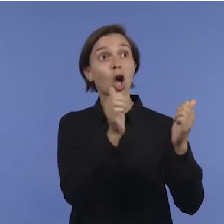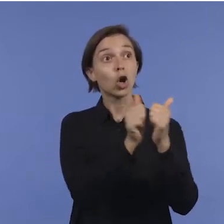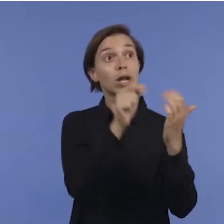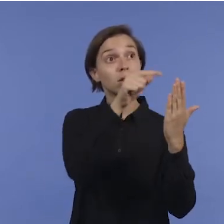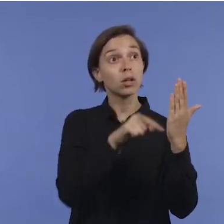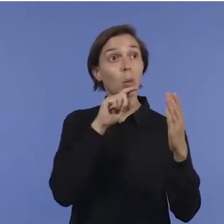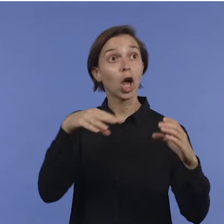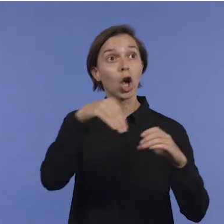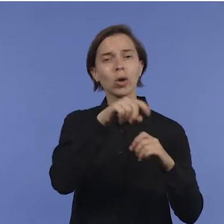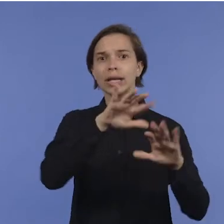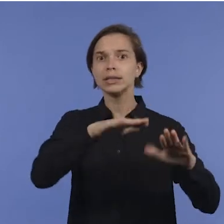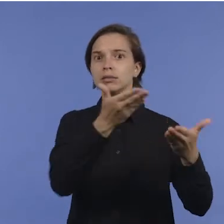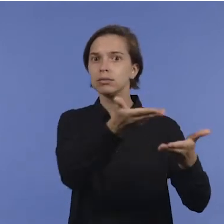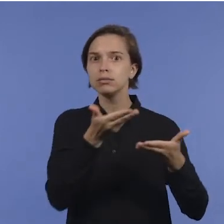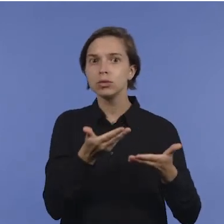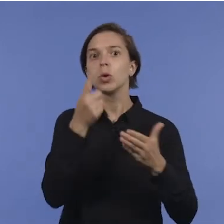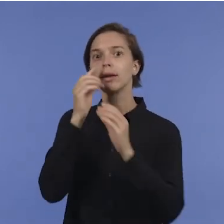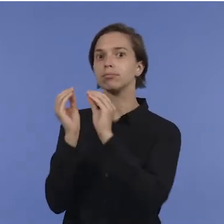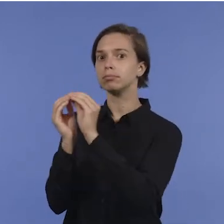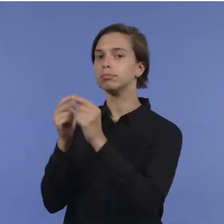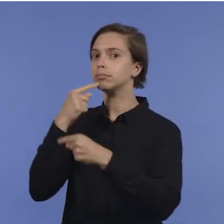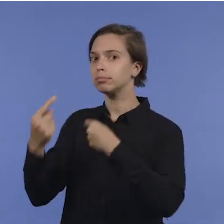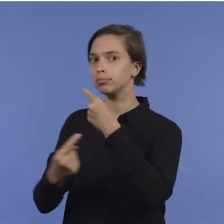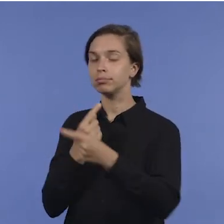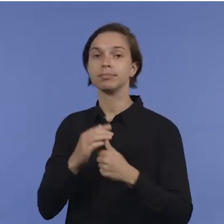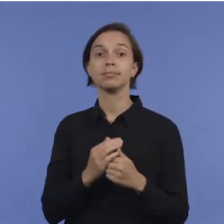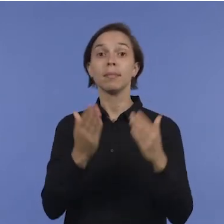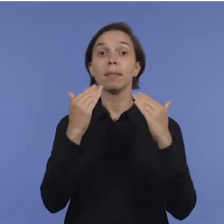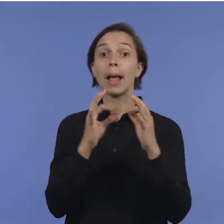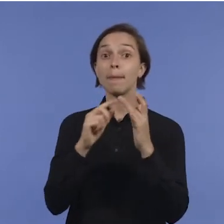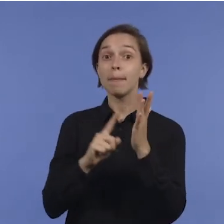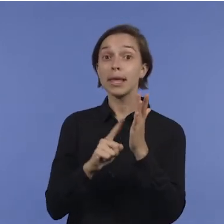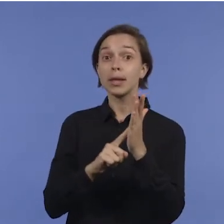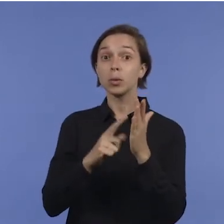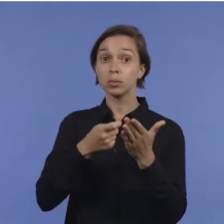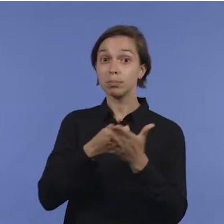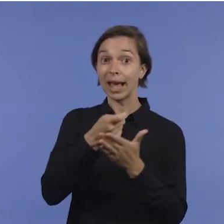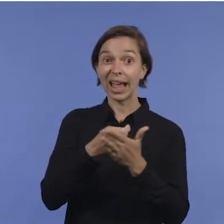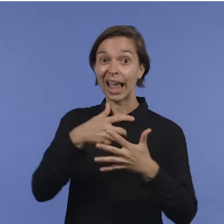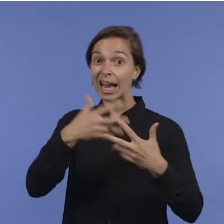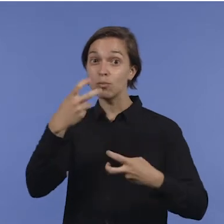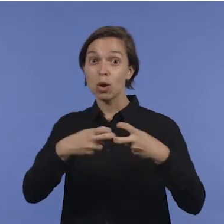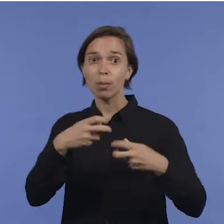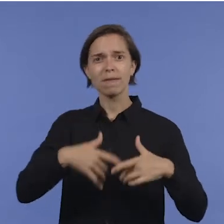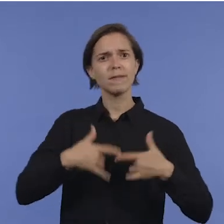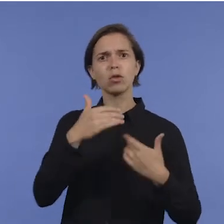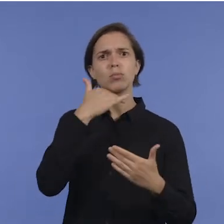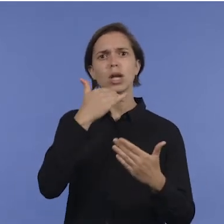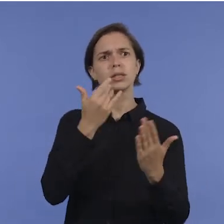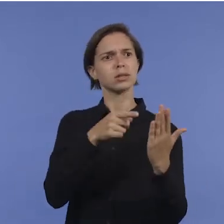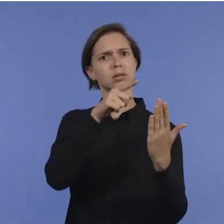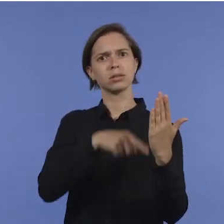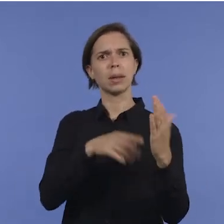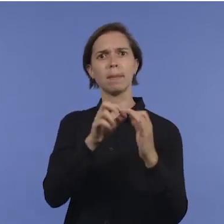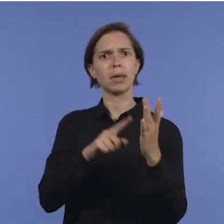Do you think your bill is wrong or are you having trouble paying it? Disconnections. Has your phone or internet been